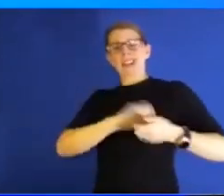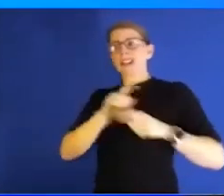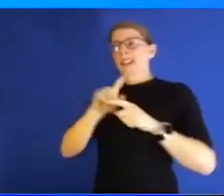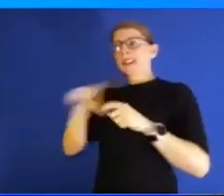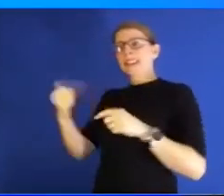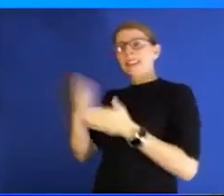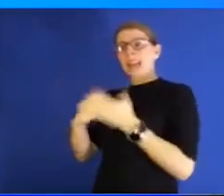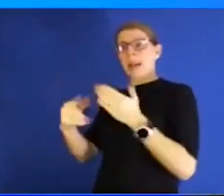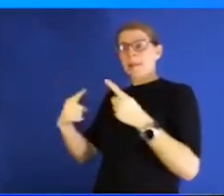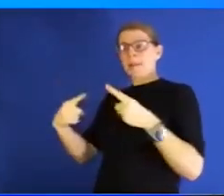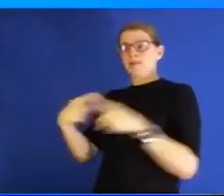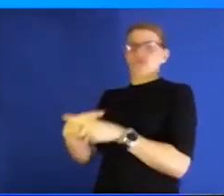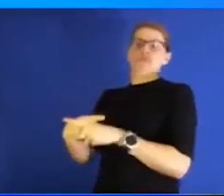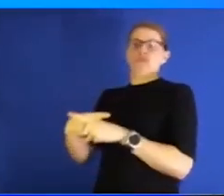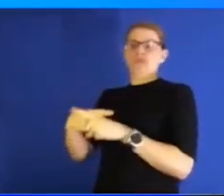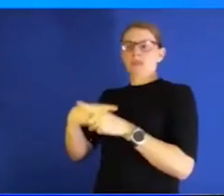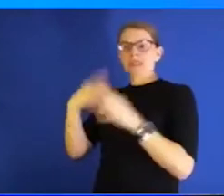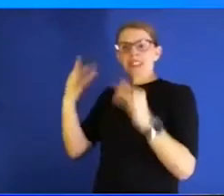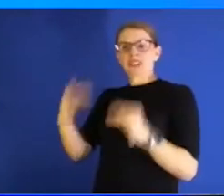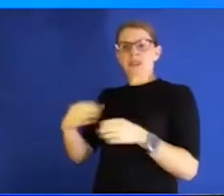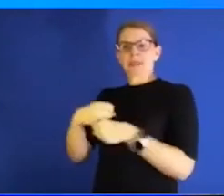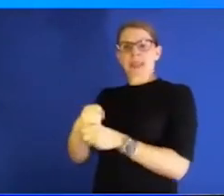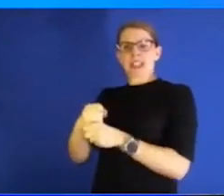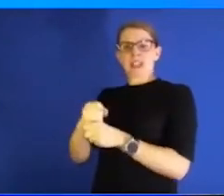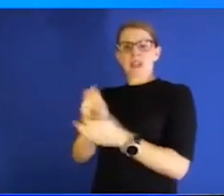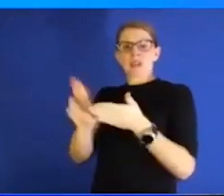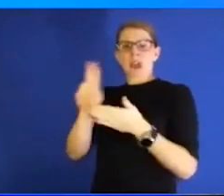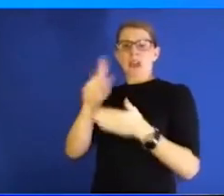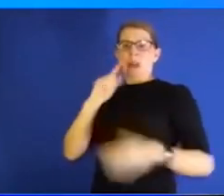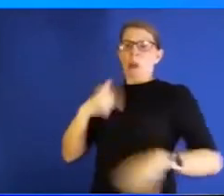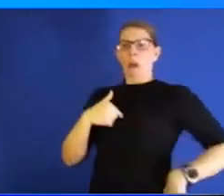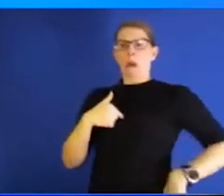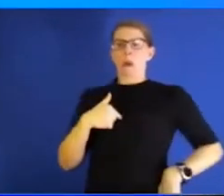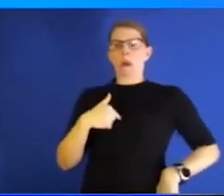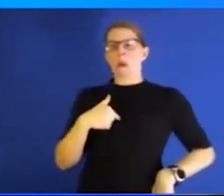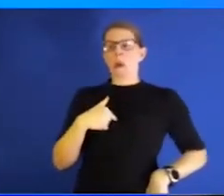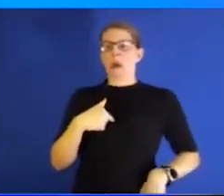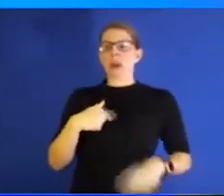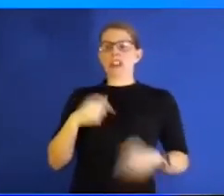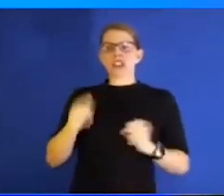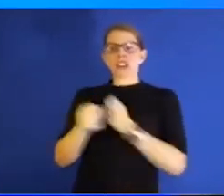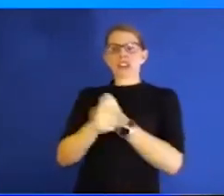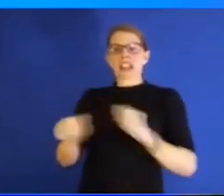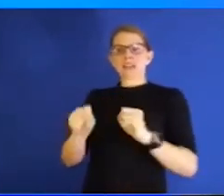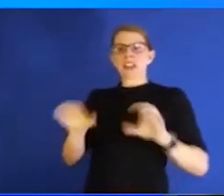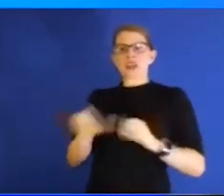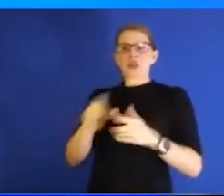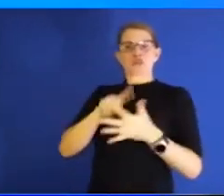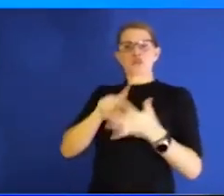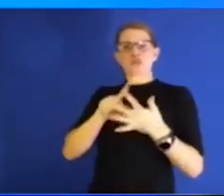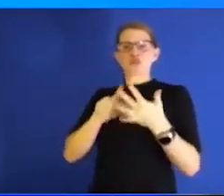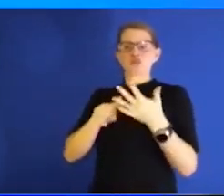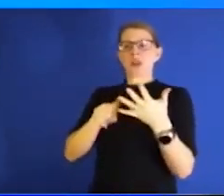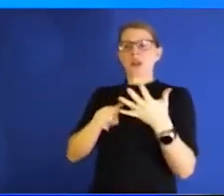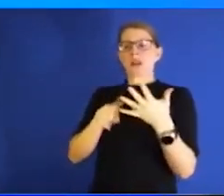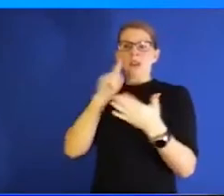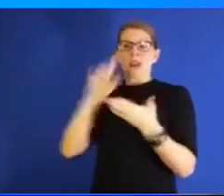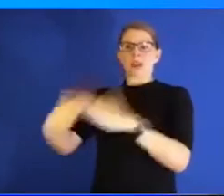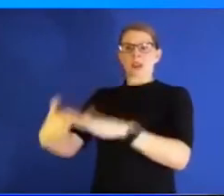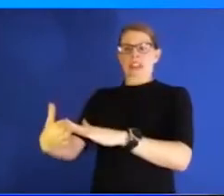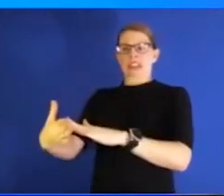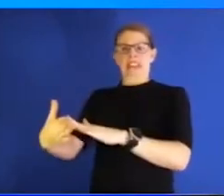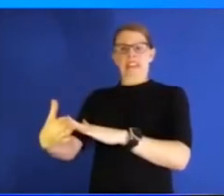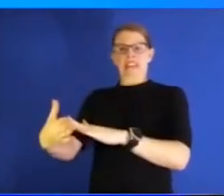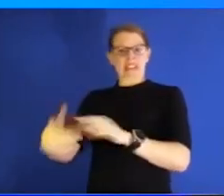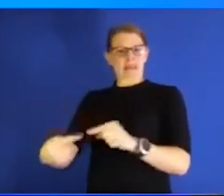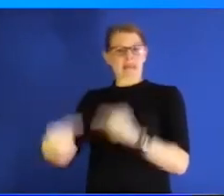decision making of university thinking we need to do one thing for safety in the community, thinking something else or doing something else. And so